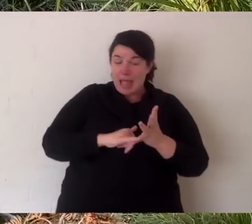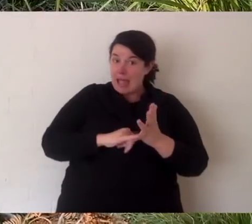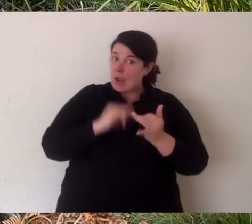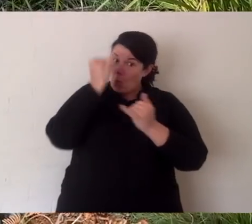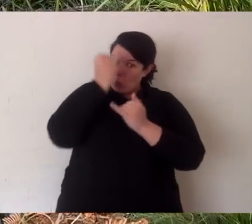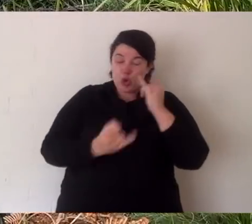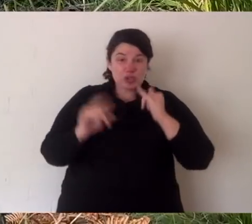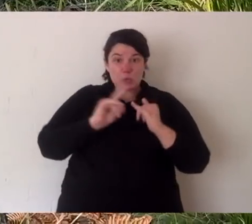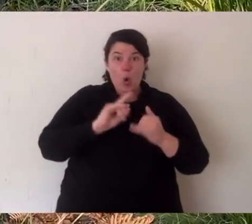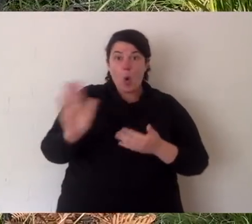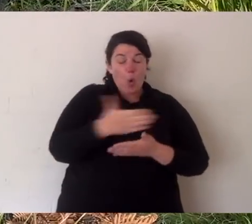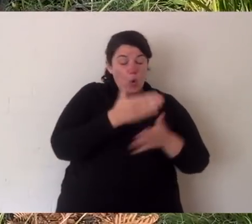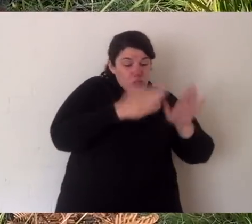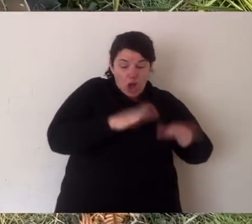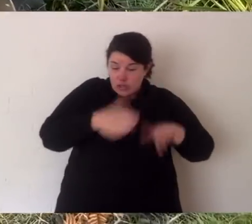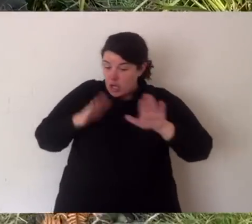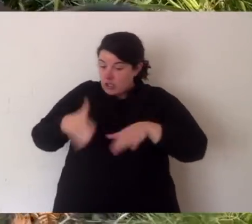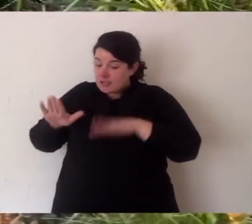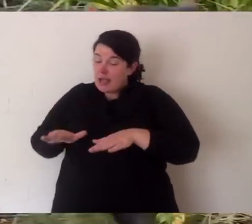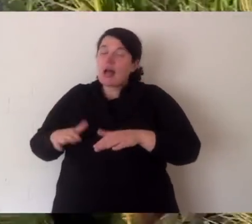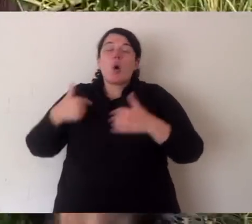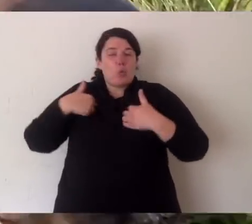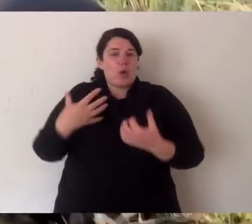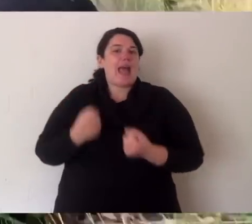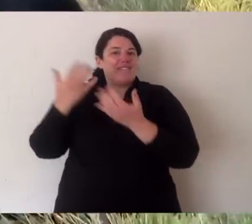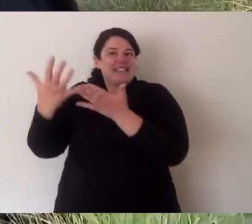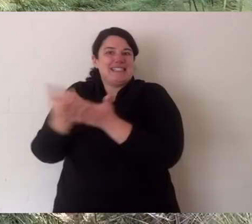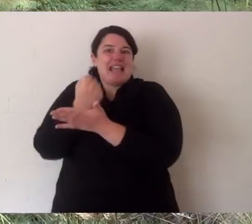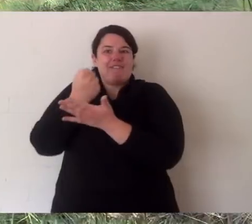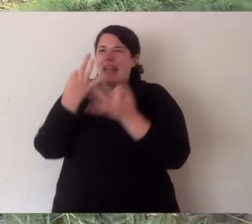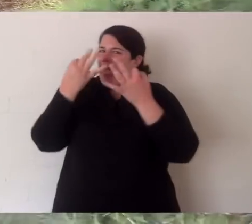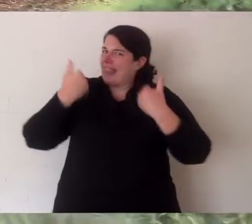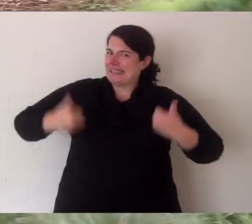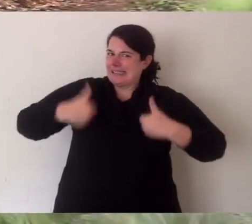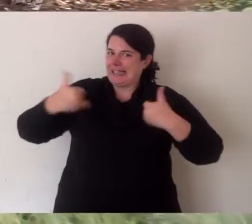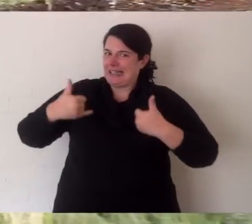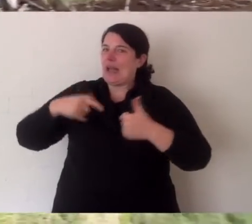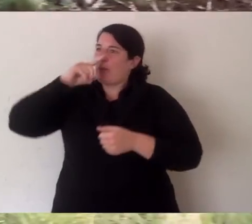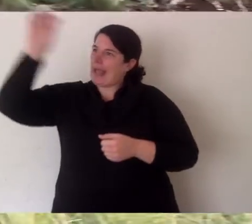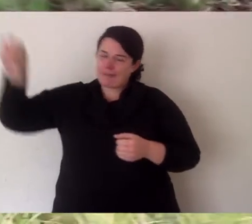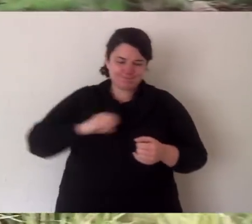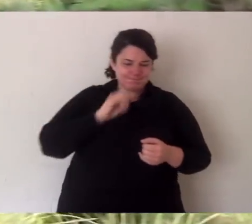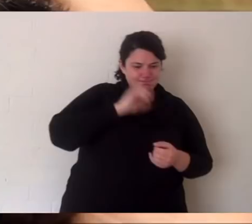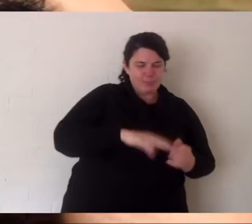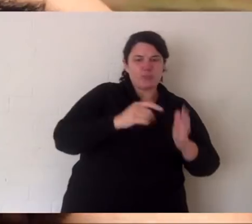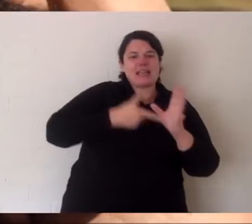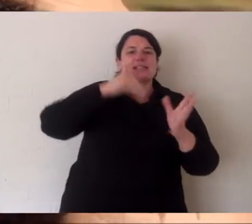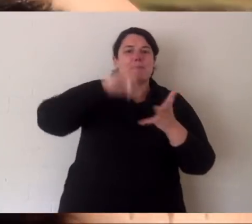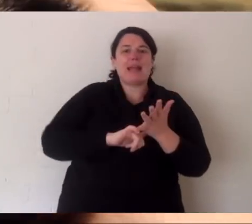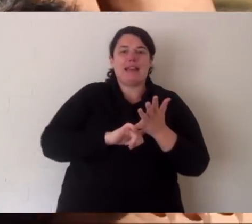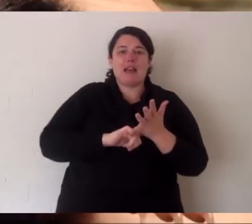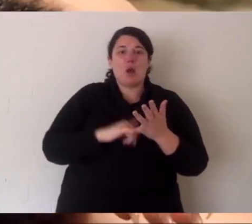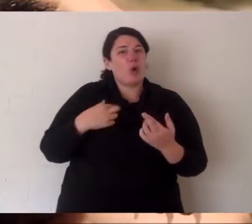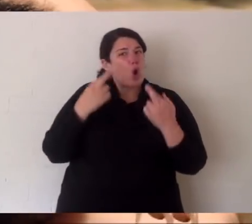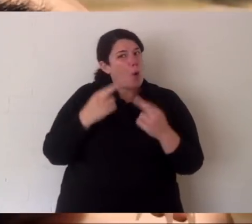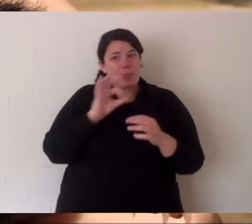is that if the worst case unfolded in Tasmania, worst case is they go extinct, we've got them safe here disease-free on